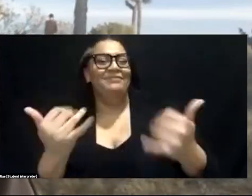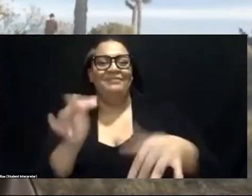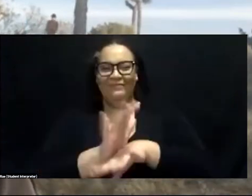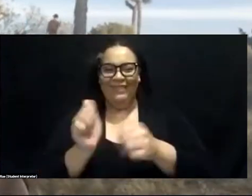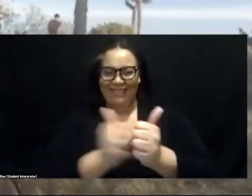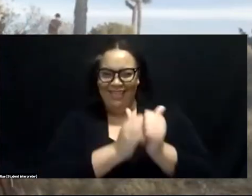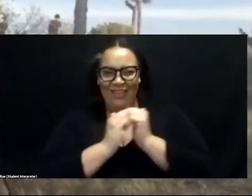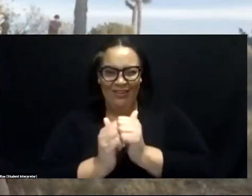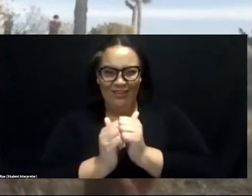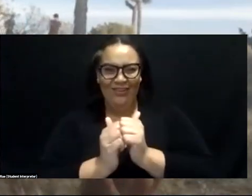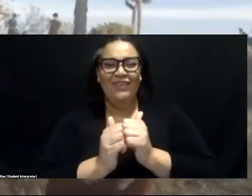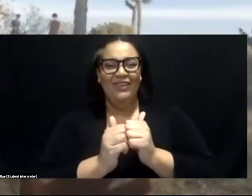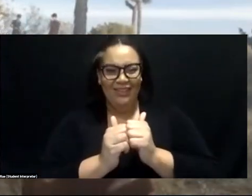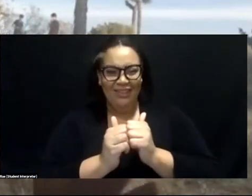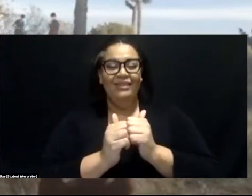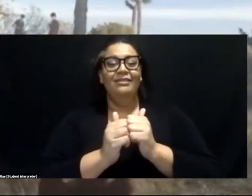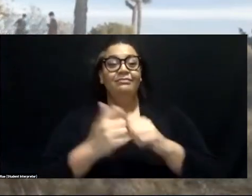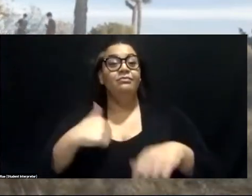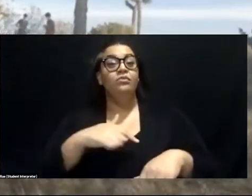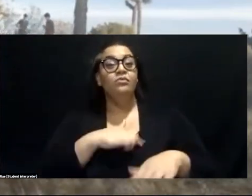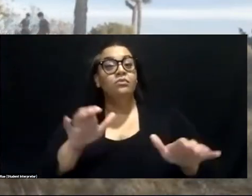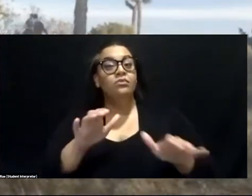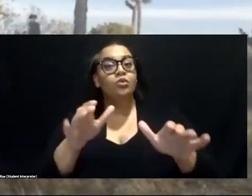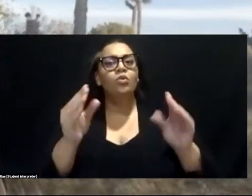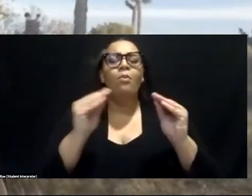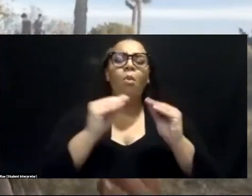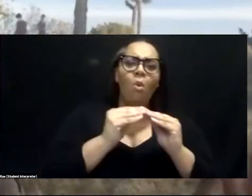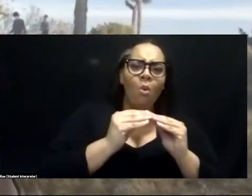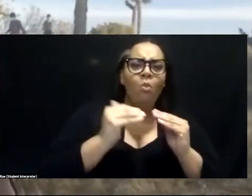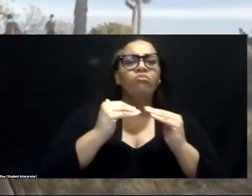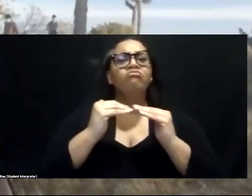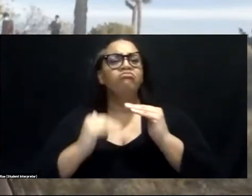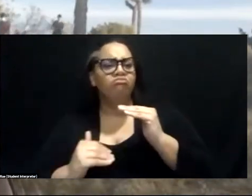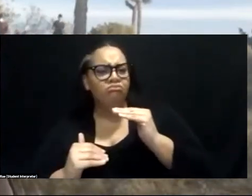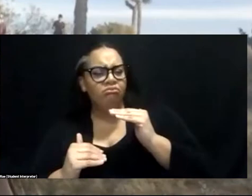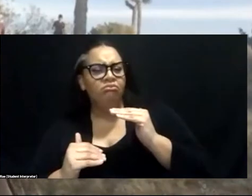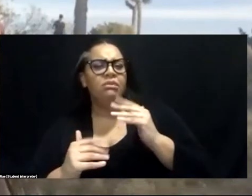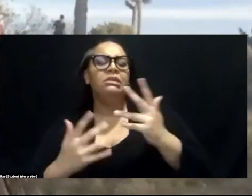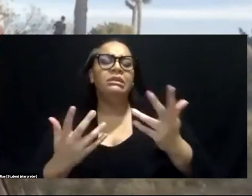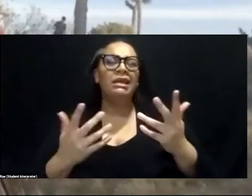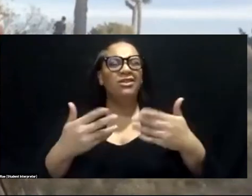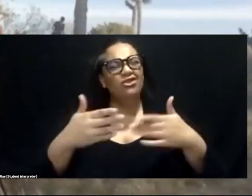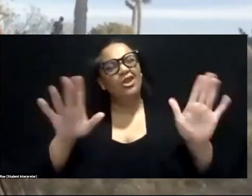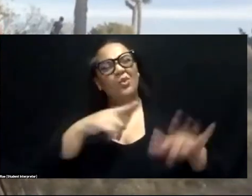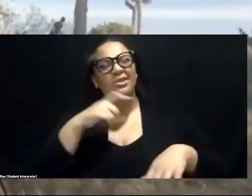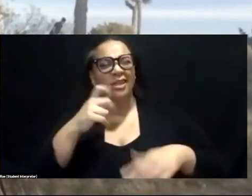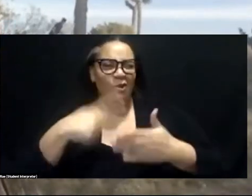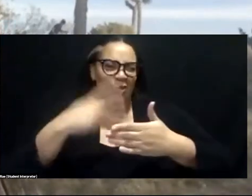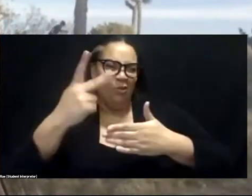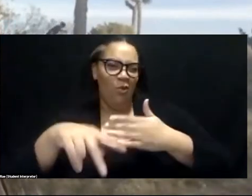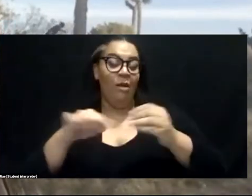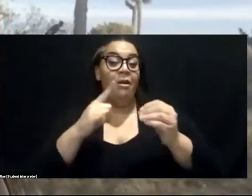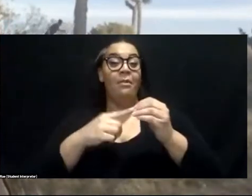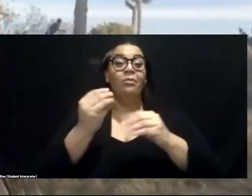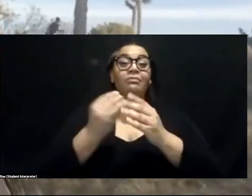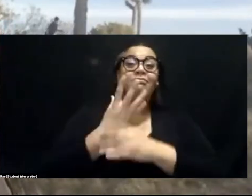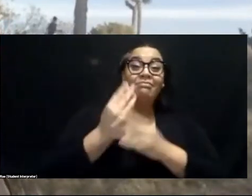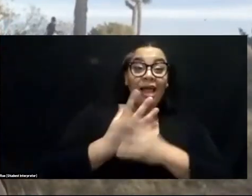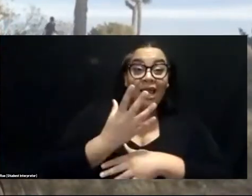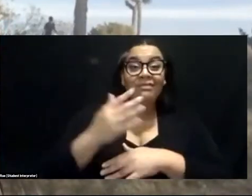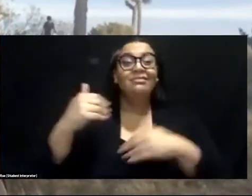We're going to do, we're going to do more or less our program, our general desert program about plants and animals.